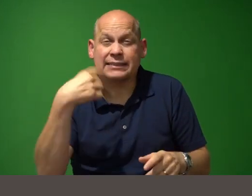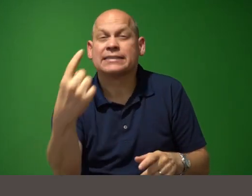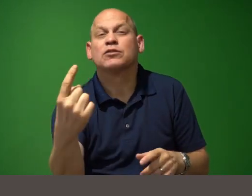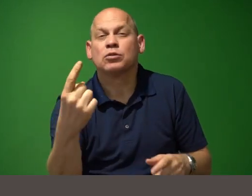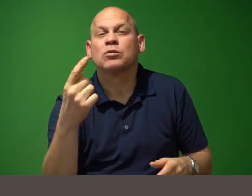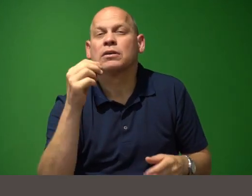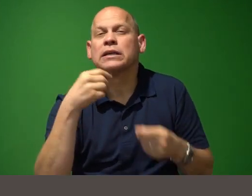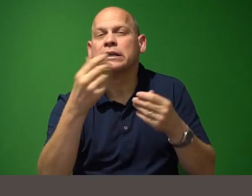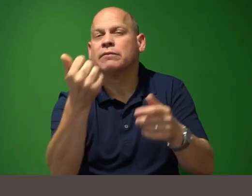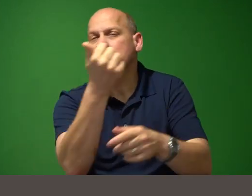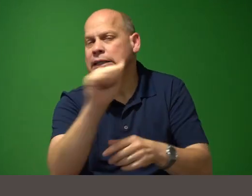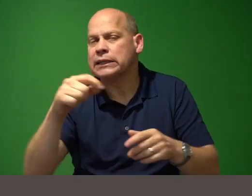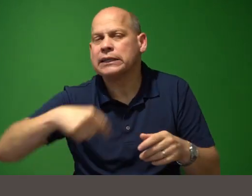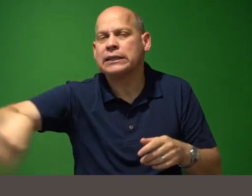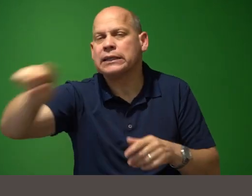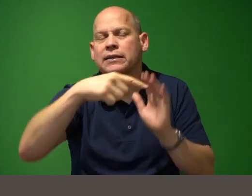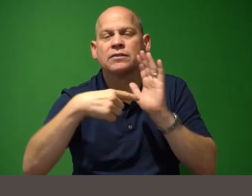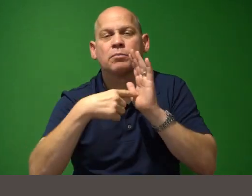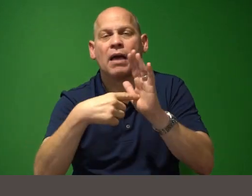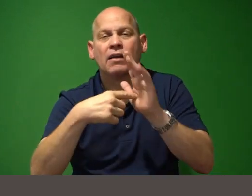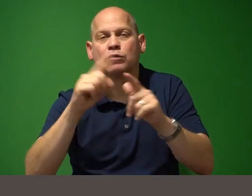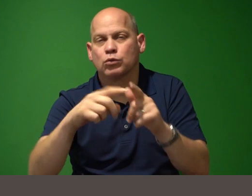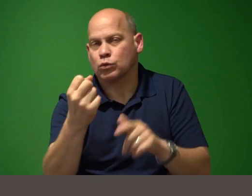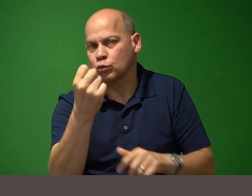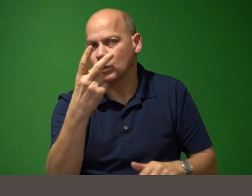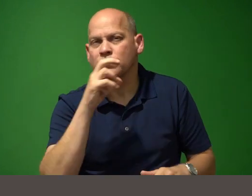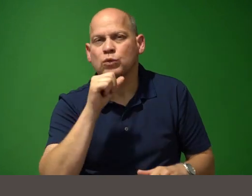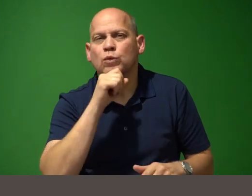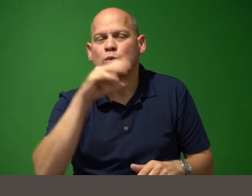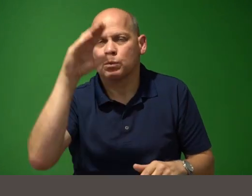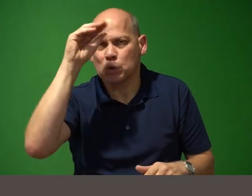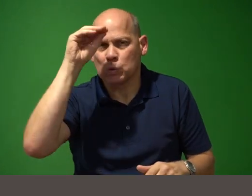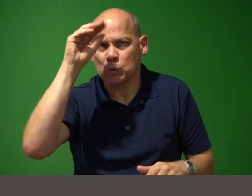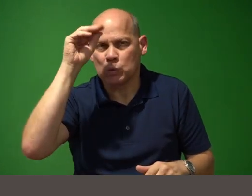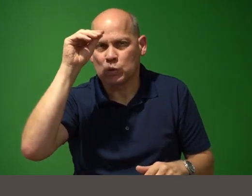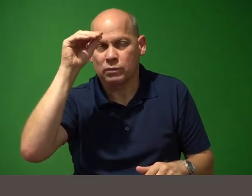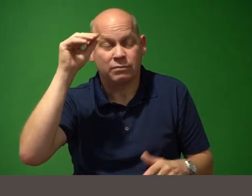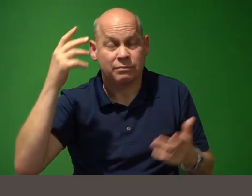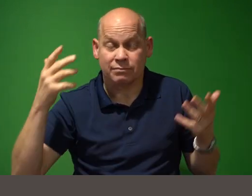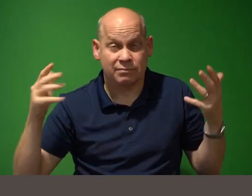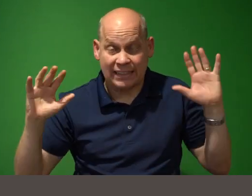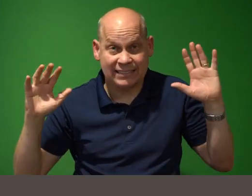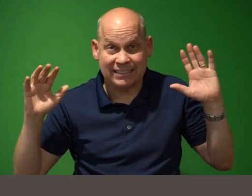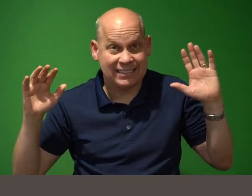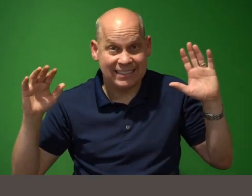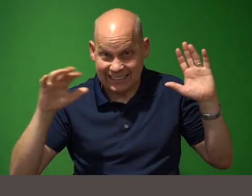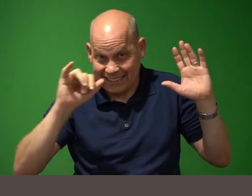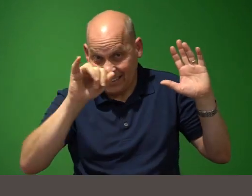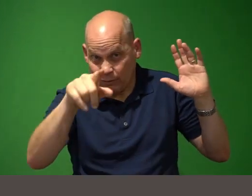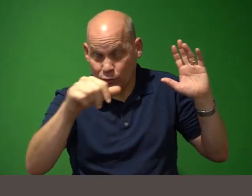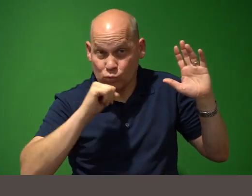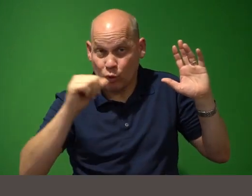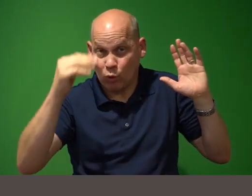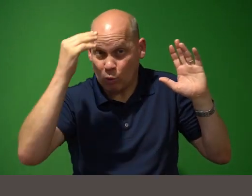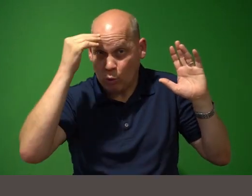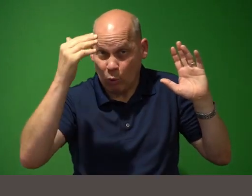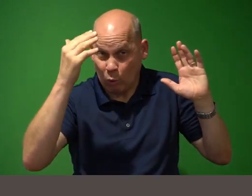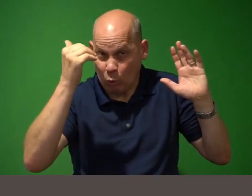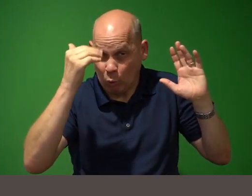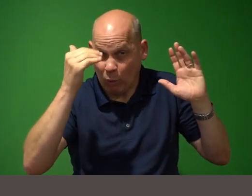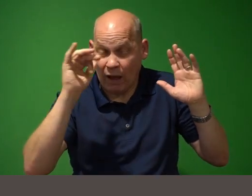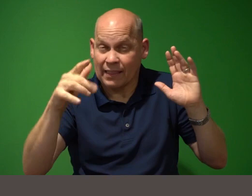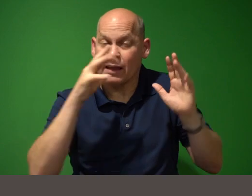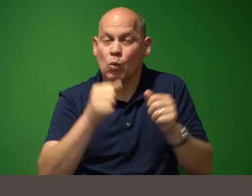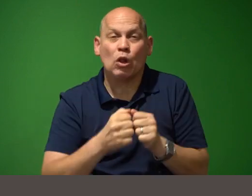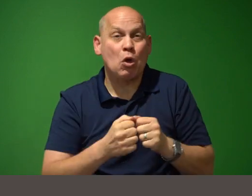to a 12 year old boy and that's it if if you don't know why that might expose some of the flaws